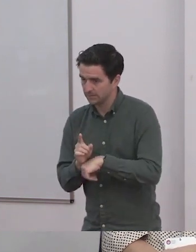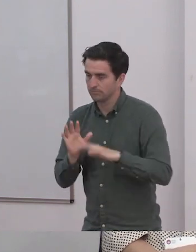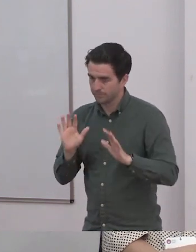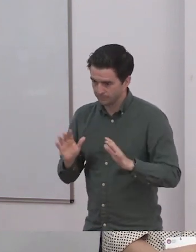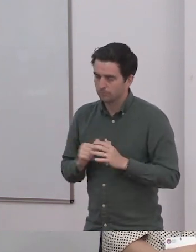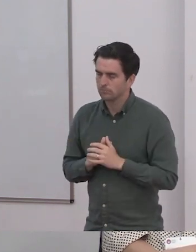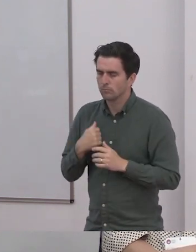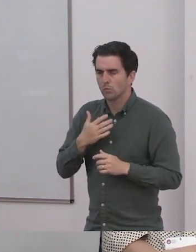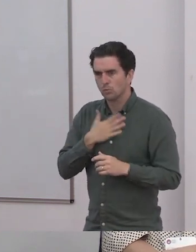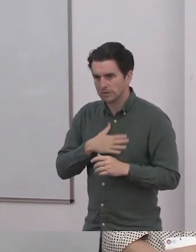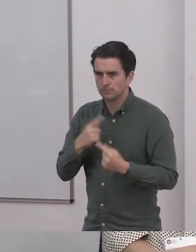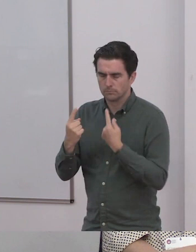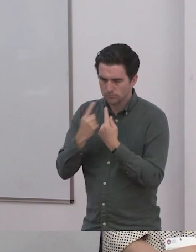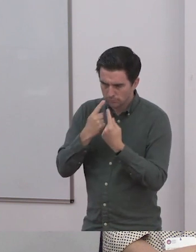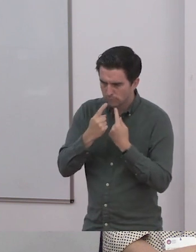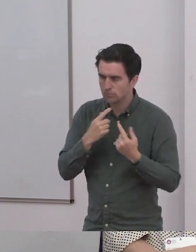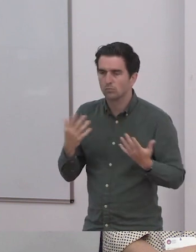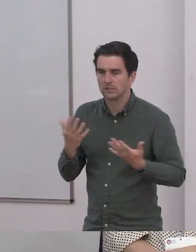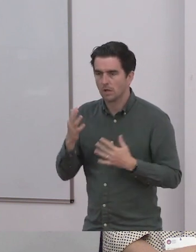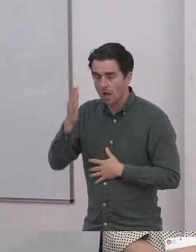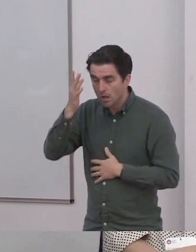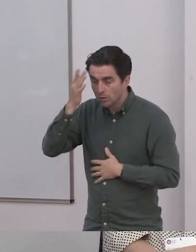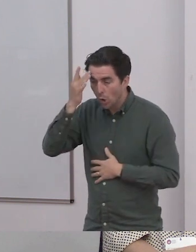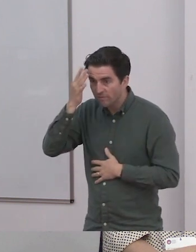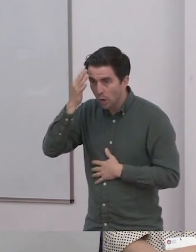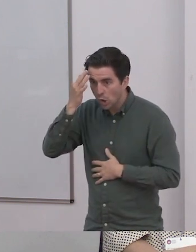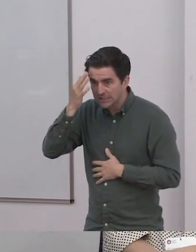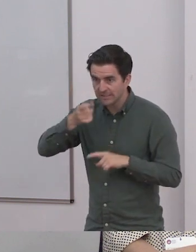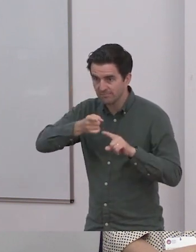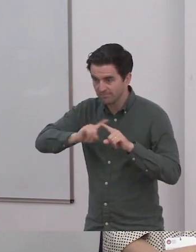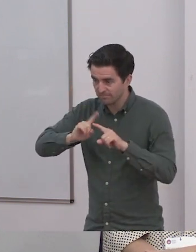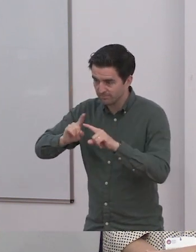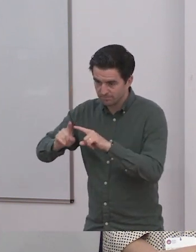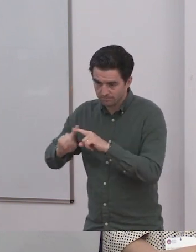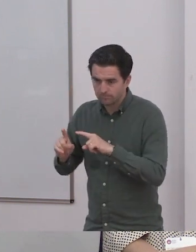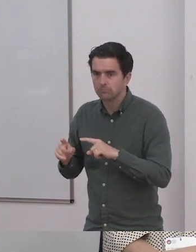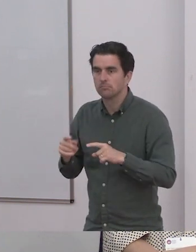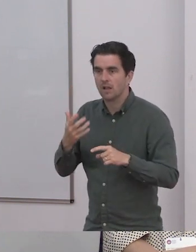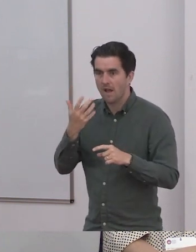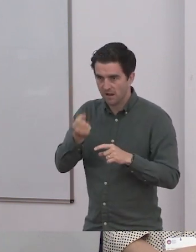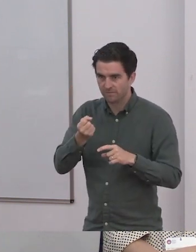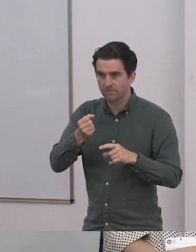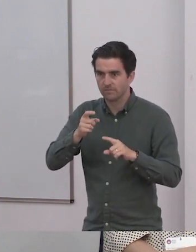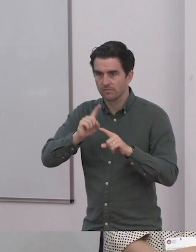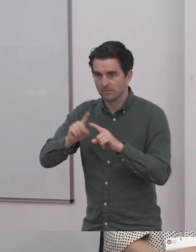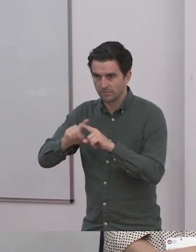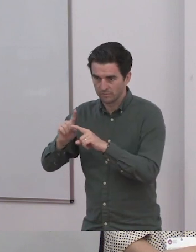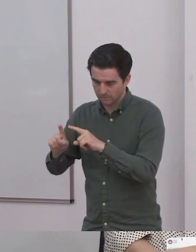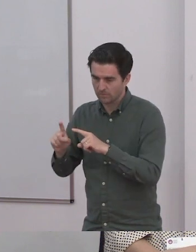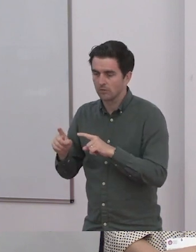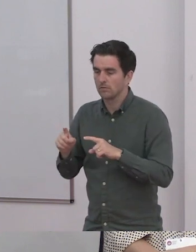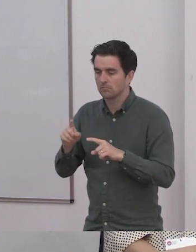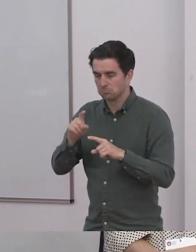Because for us, and this idea of not pathologising autism. Which, see,